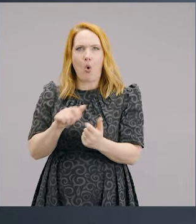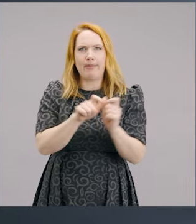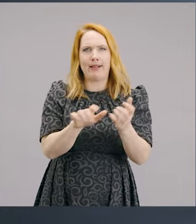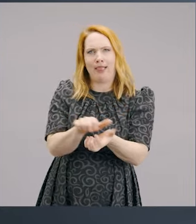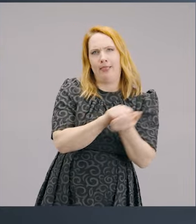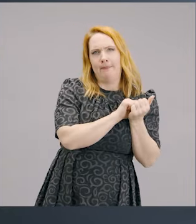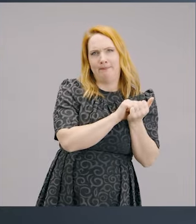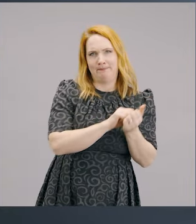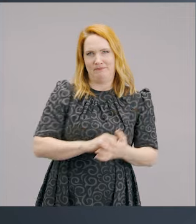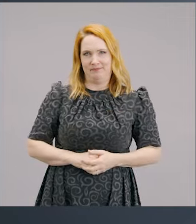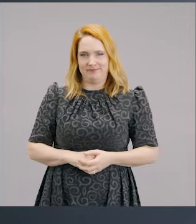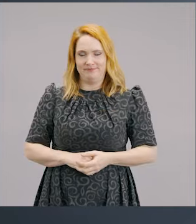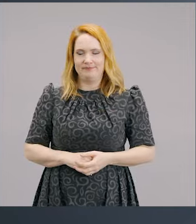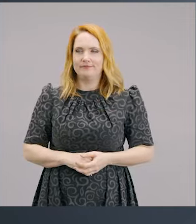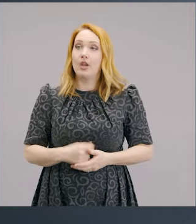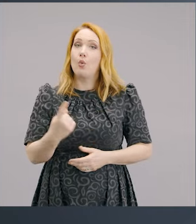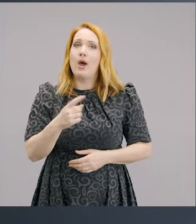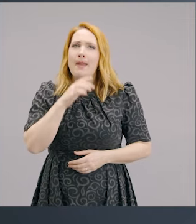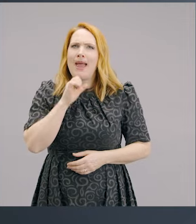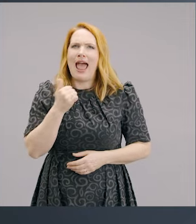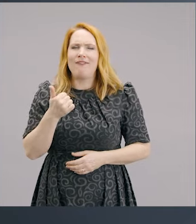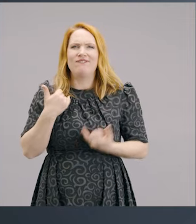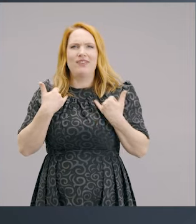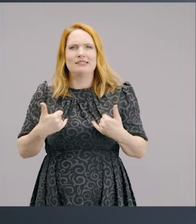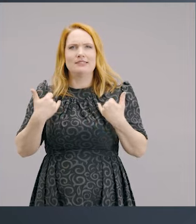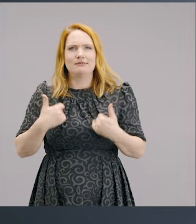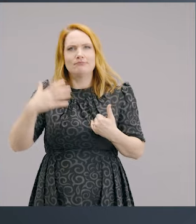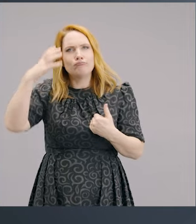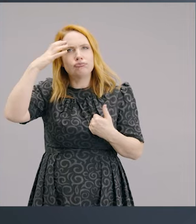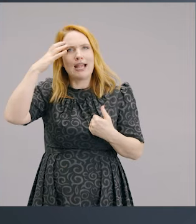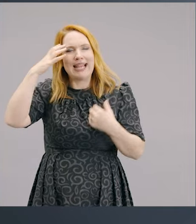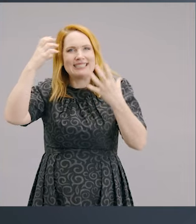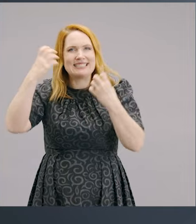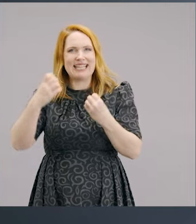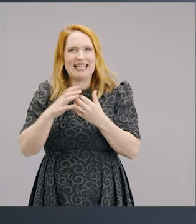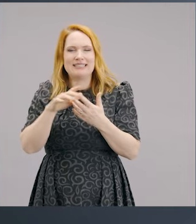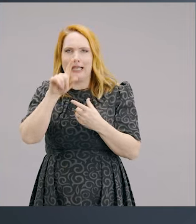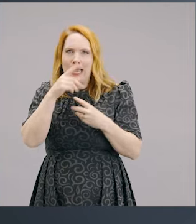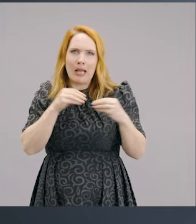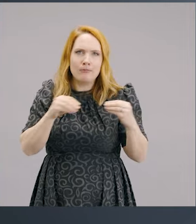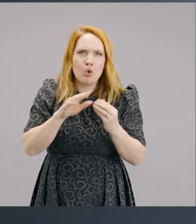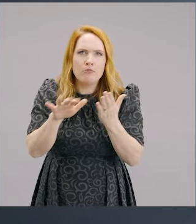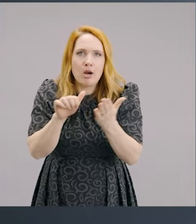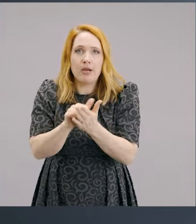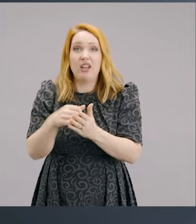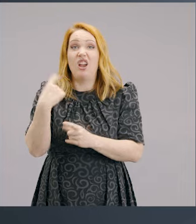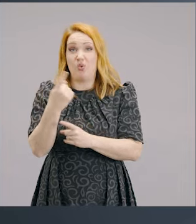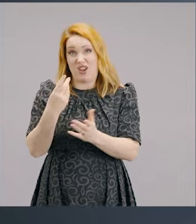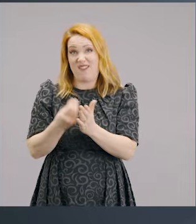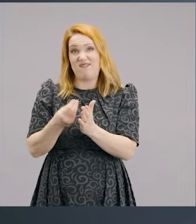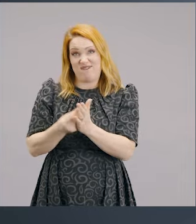We had a man that came along who had motor neurone disease that needed a special van. We raised $100